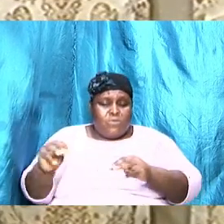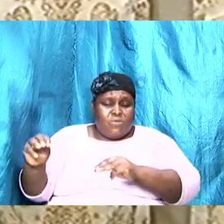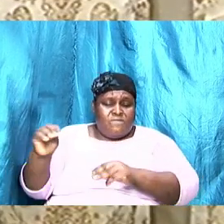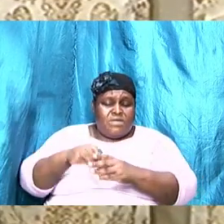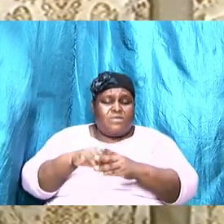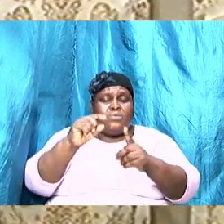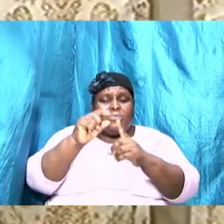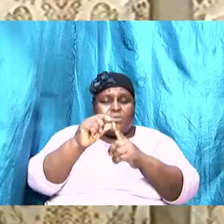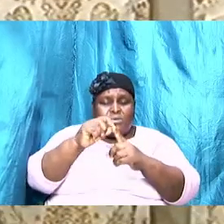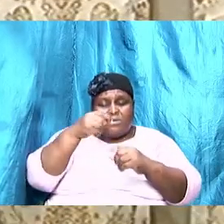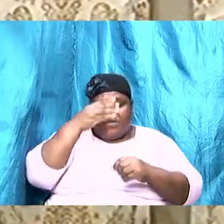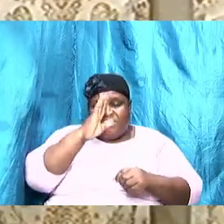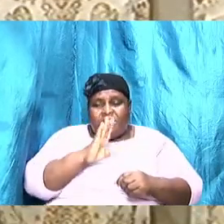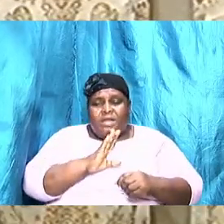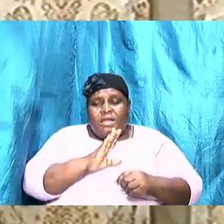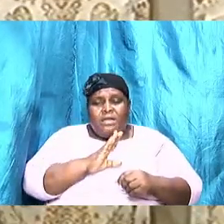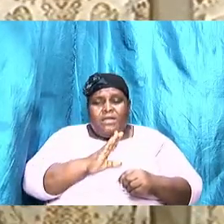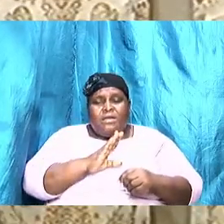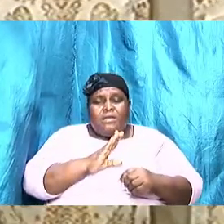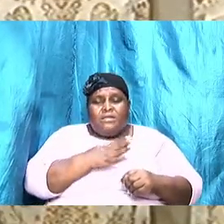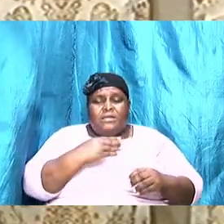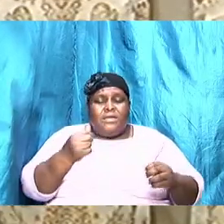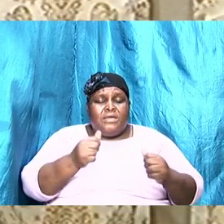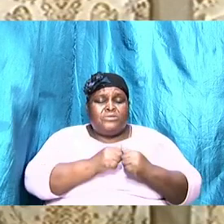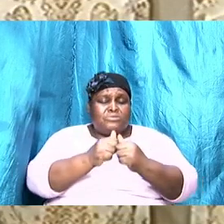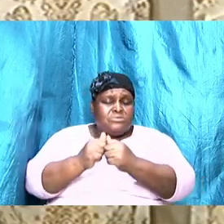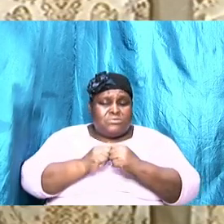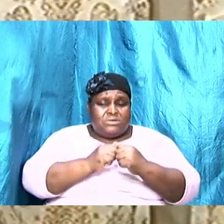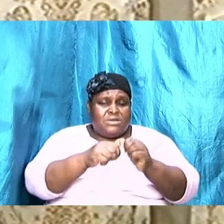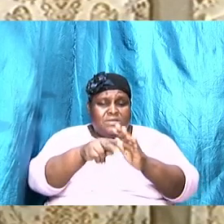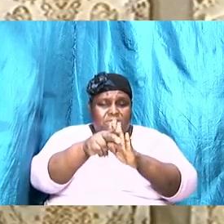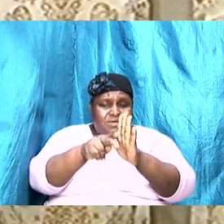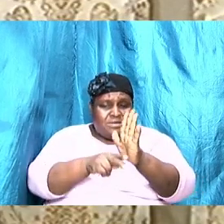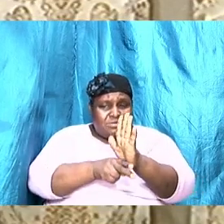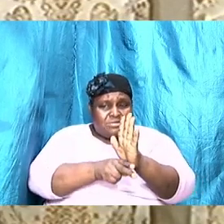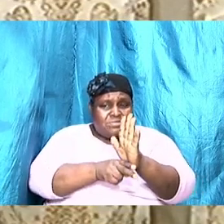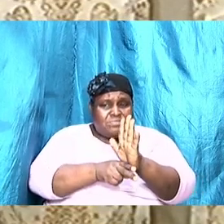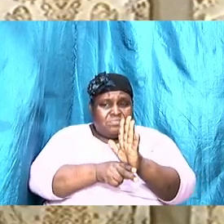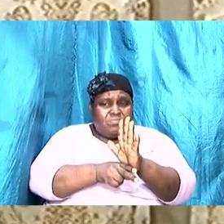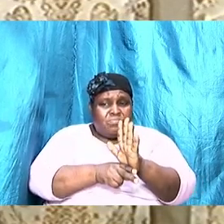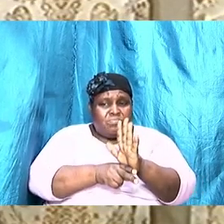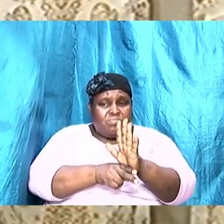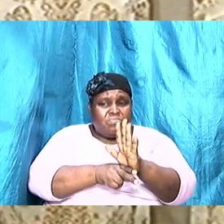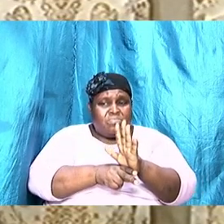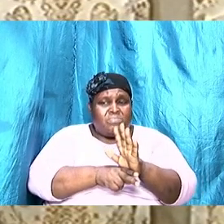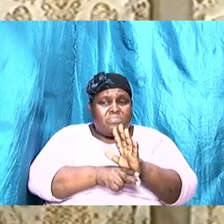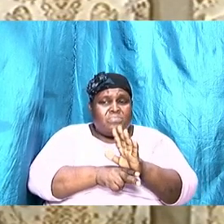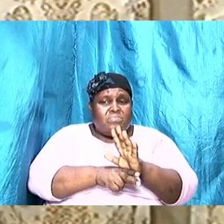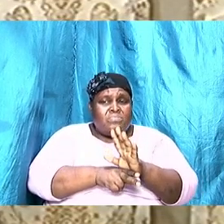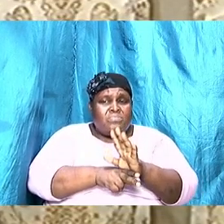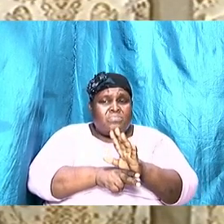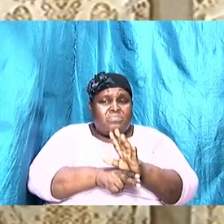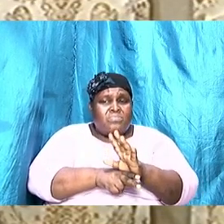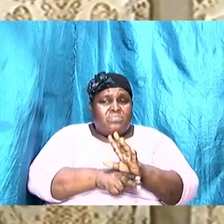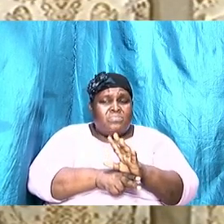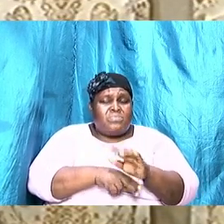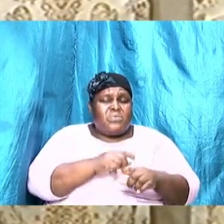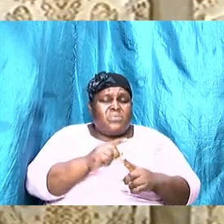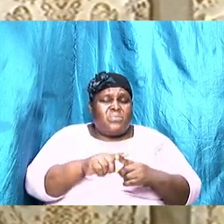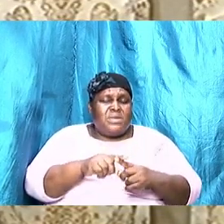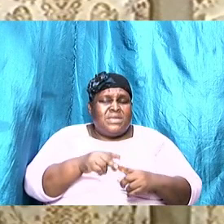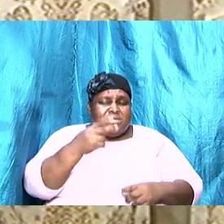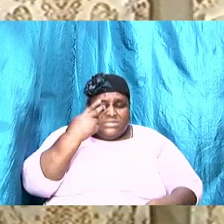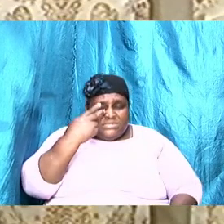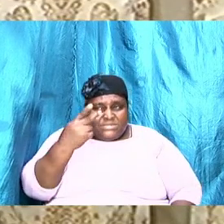move in our togetherness. And when I say seamless, I don't mean in a perfect way, because it will never be